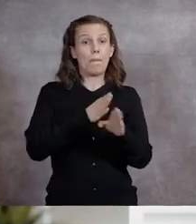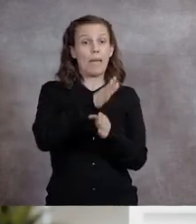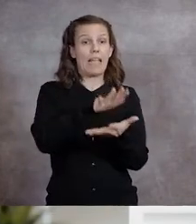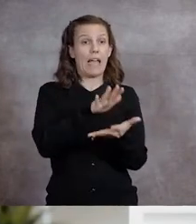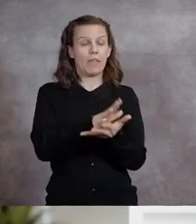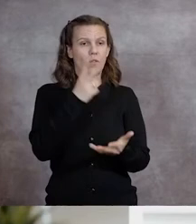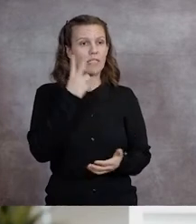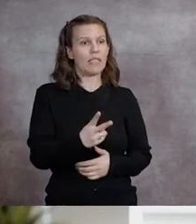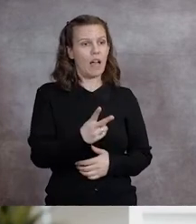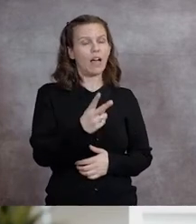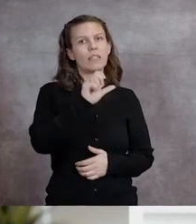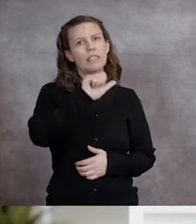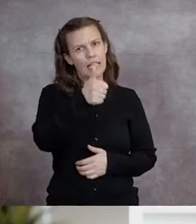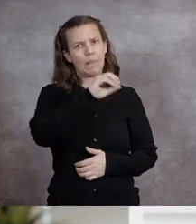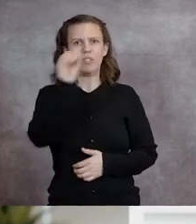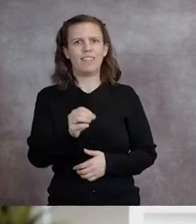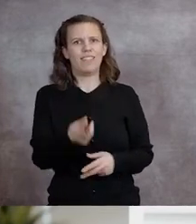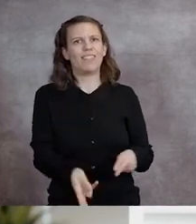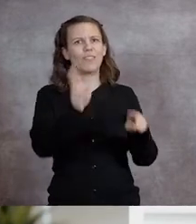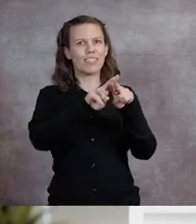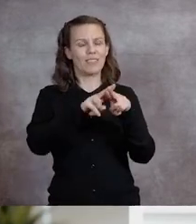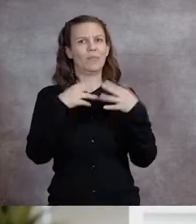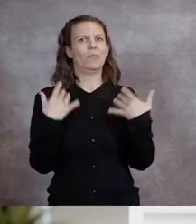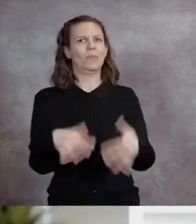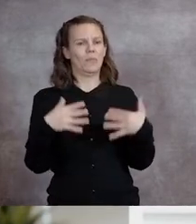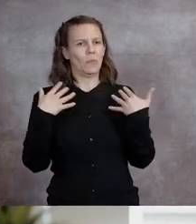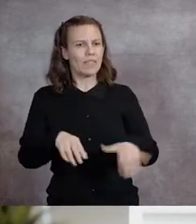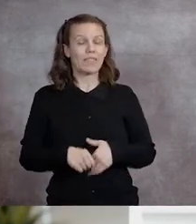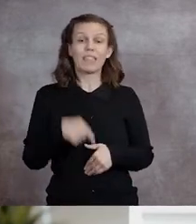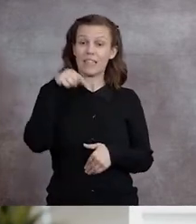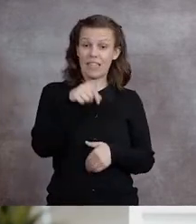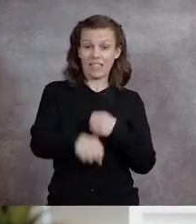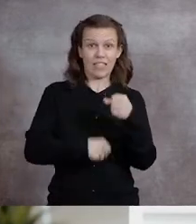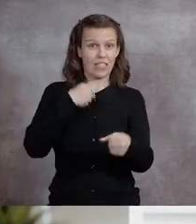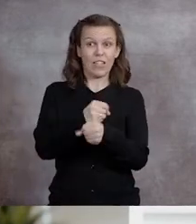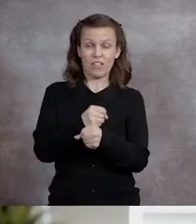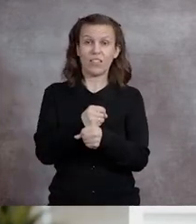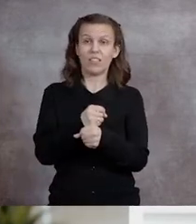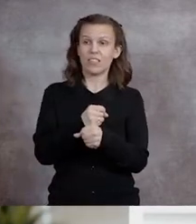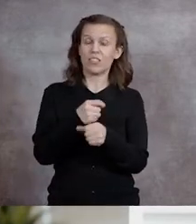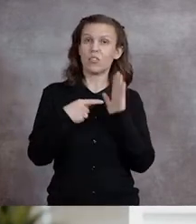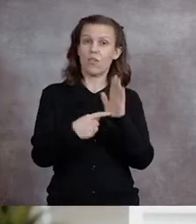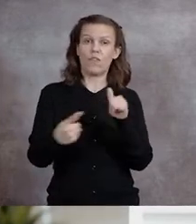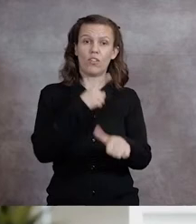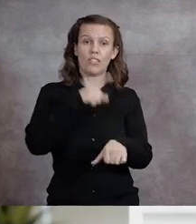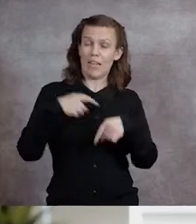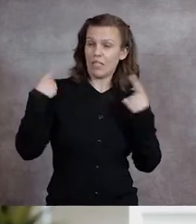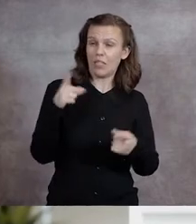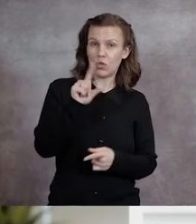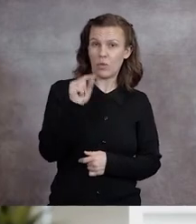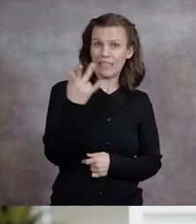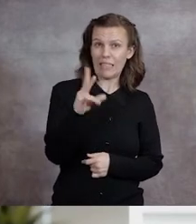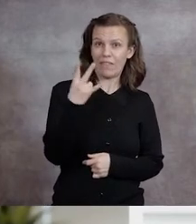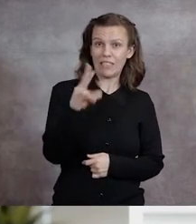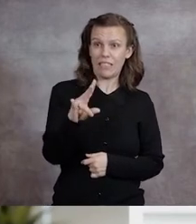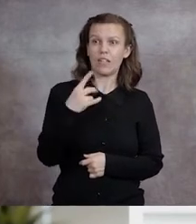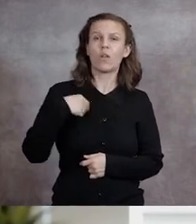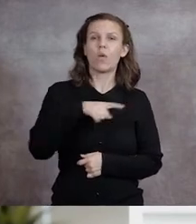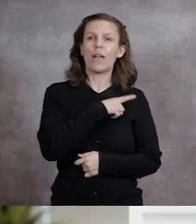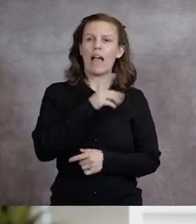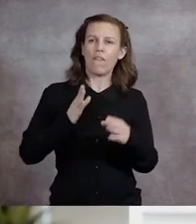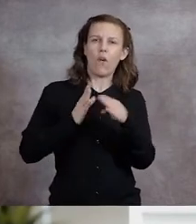UNM's main campus realized a 10 percent increase. This year also marks the first time since 2017,